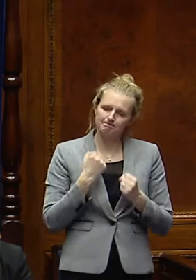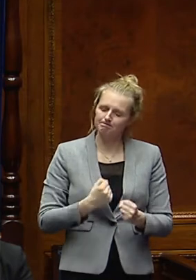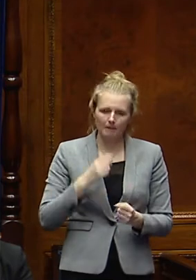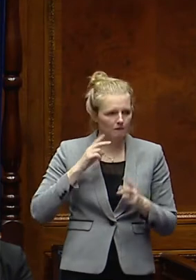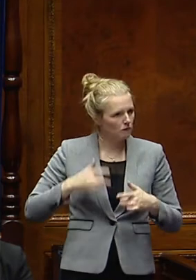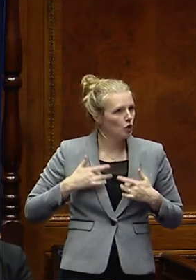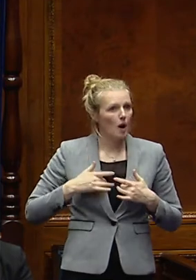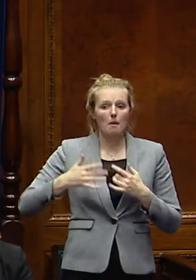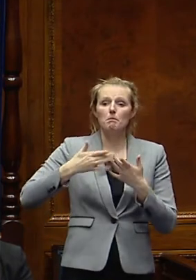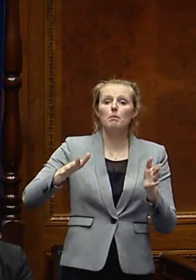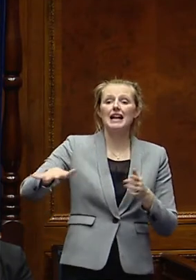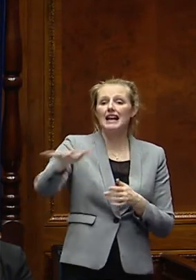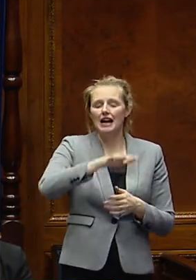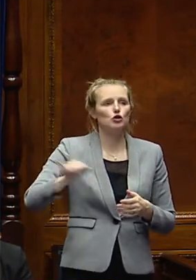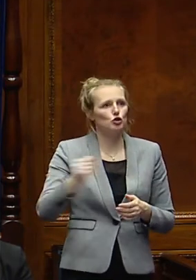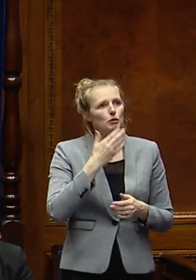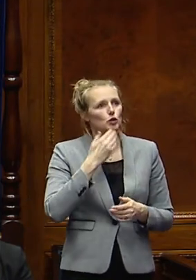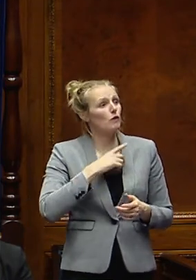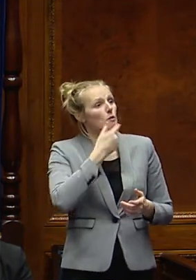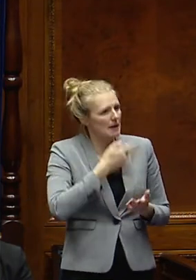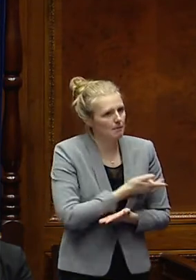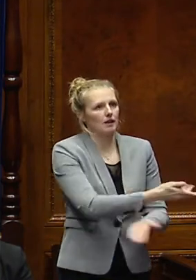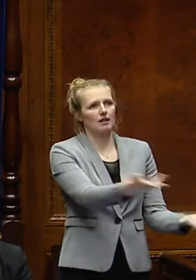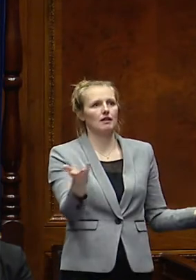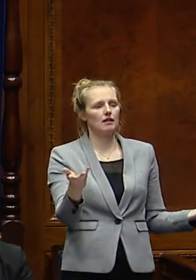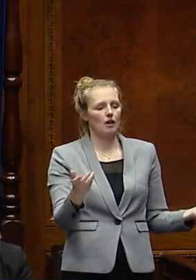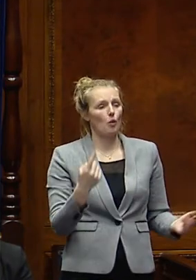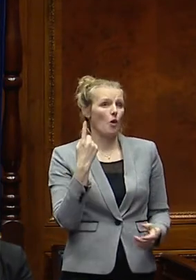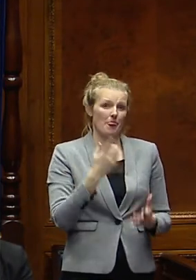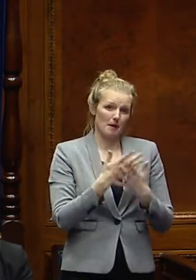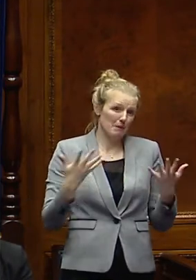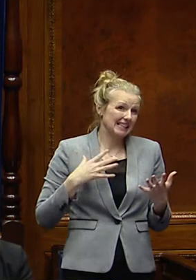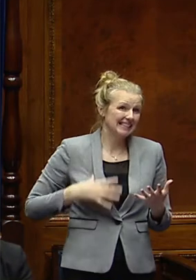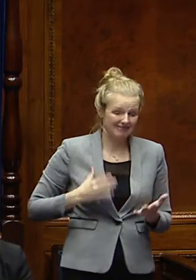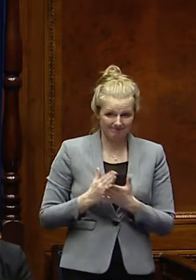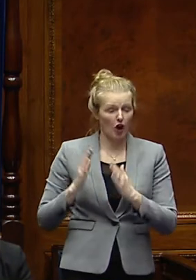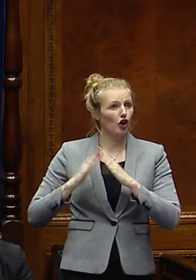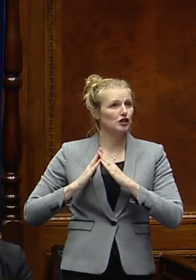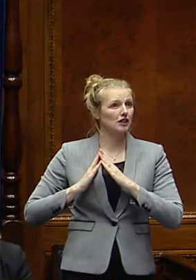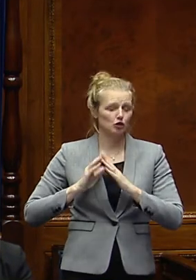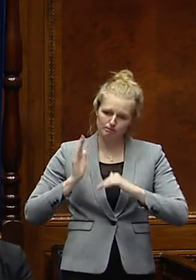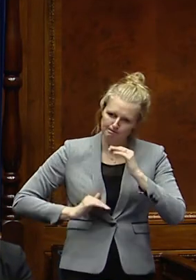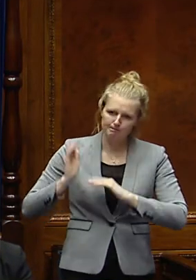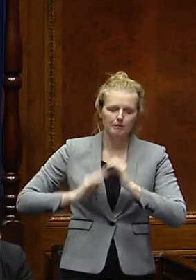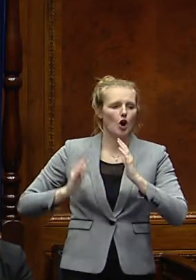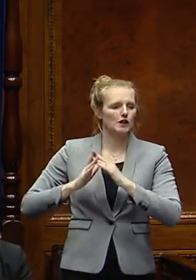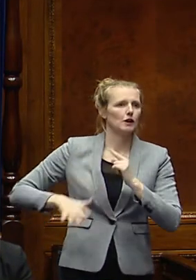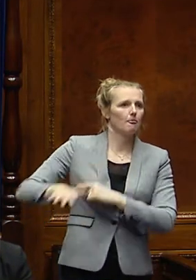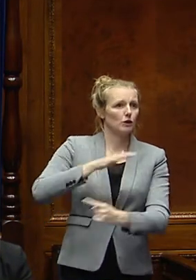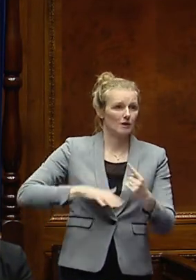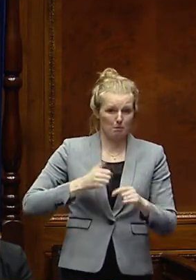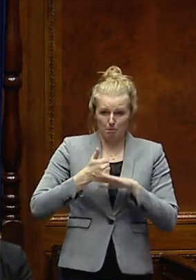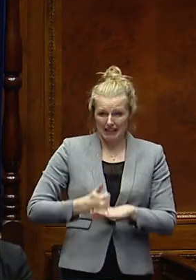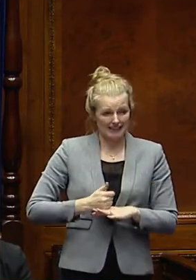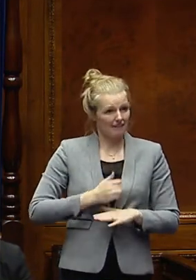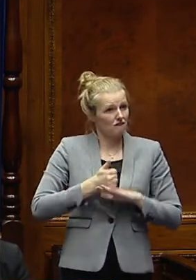land should be used for the greater public good and one of the greatest public goods is the provision of housing. It is a basic fundamental